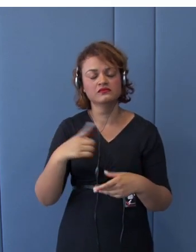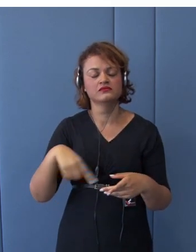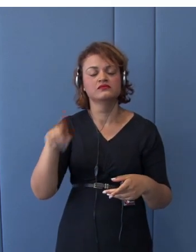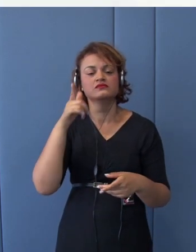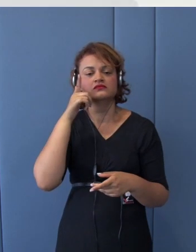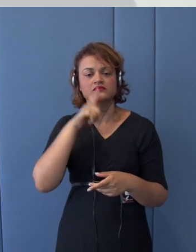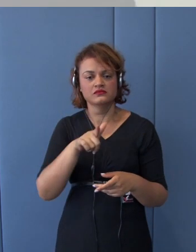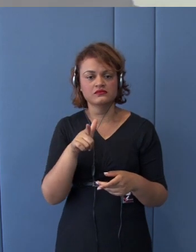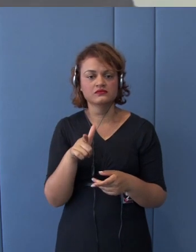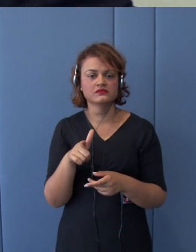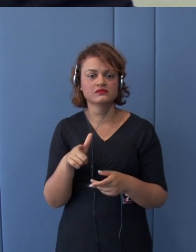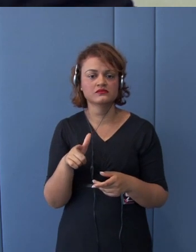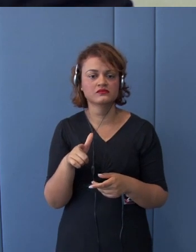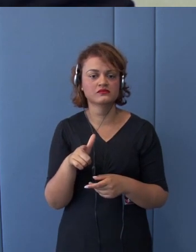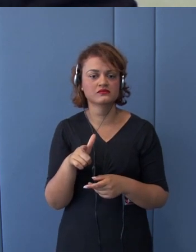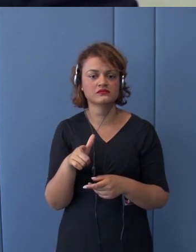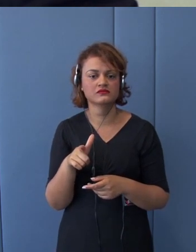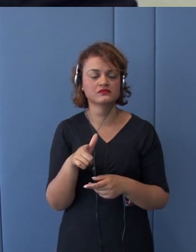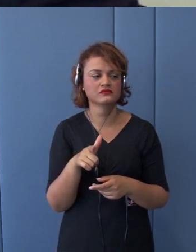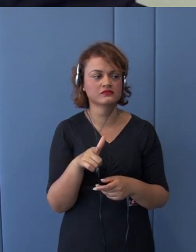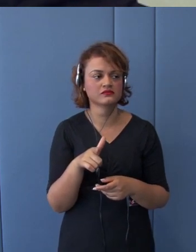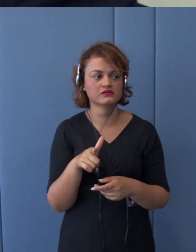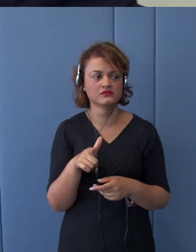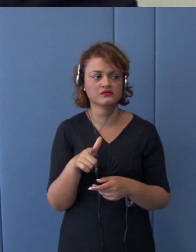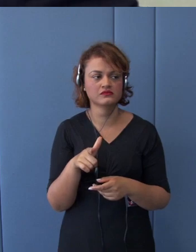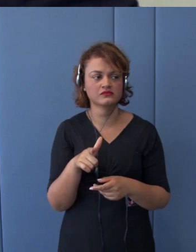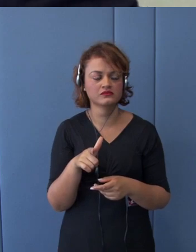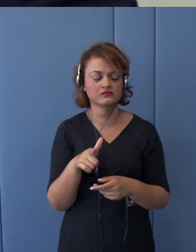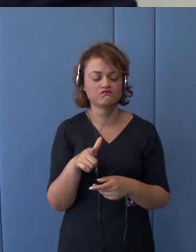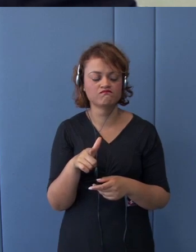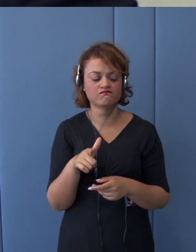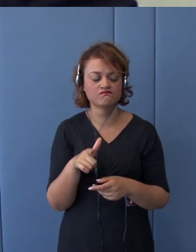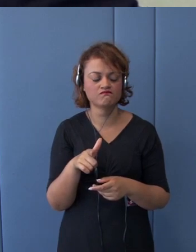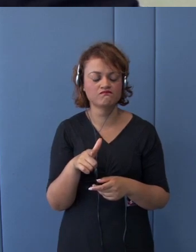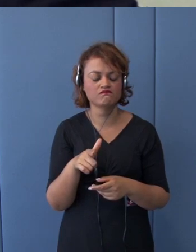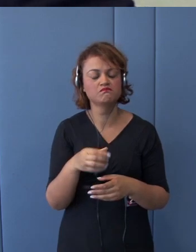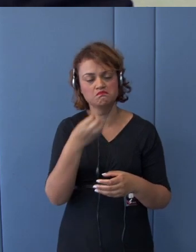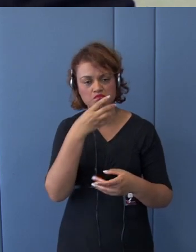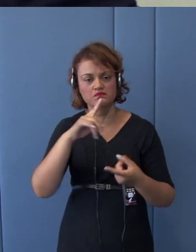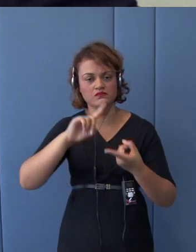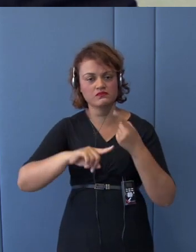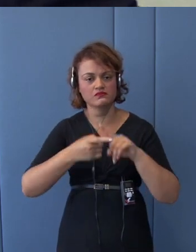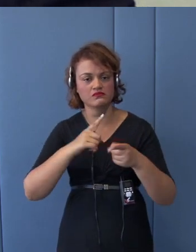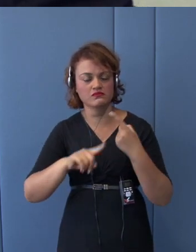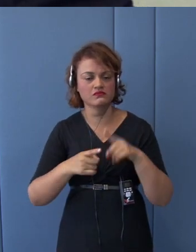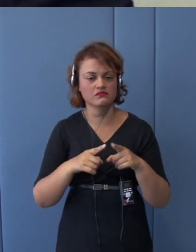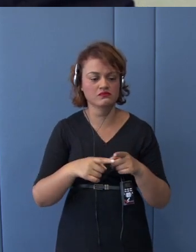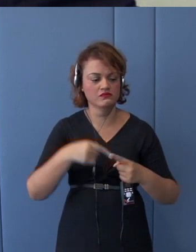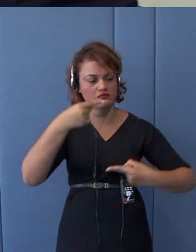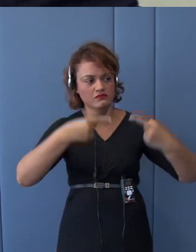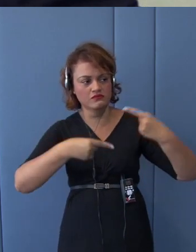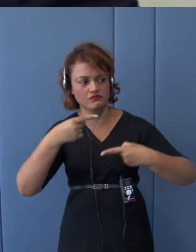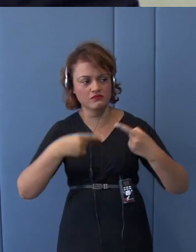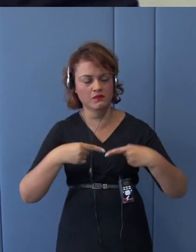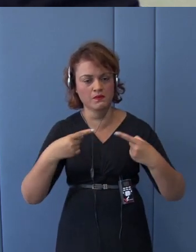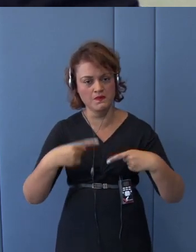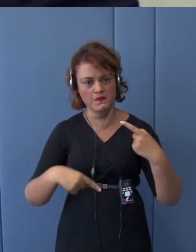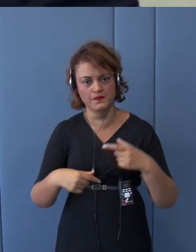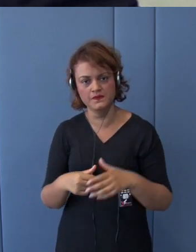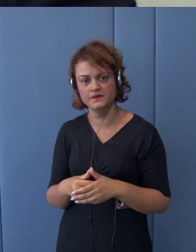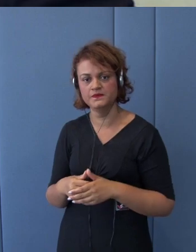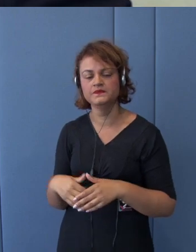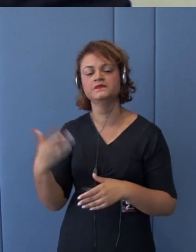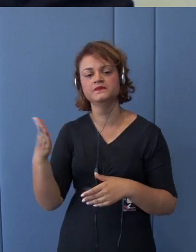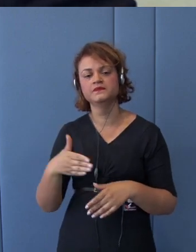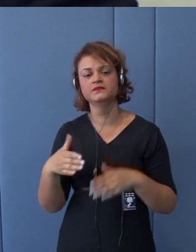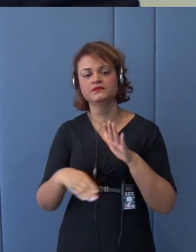dispute settlement. And under this improved dispute settlement, the Japan and